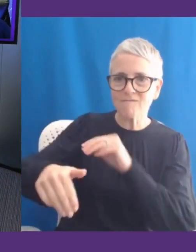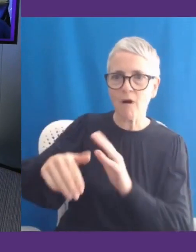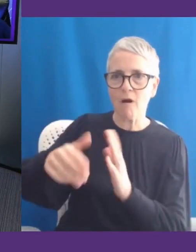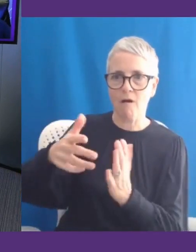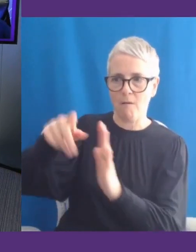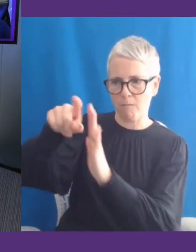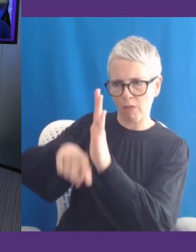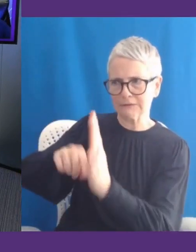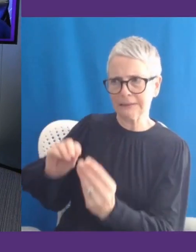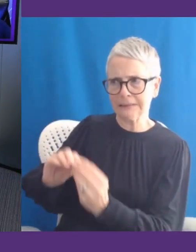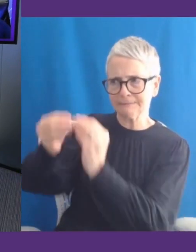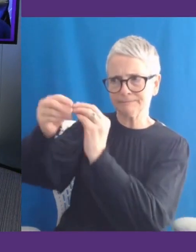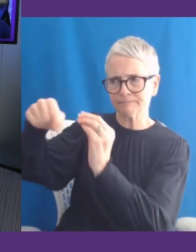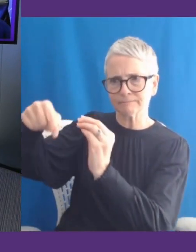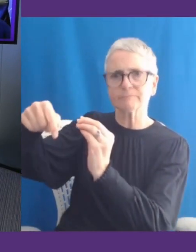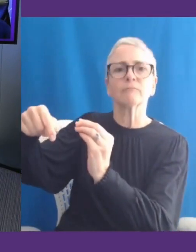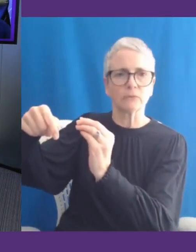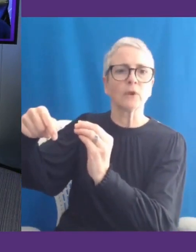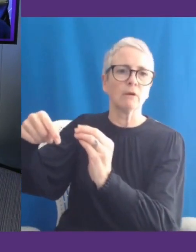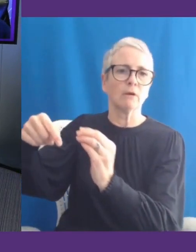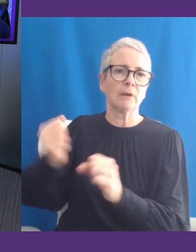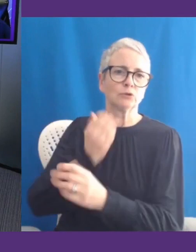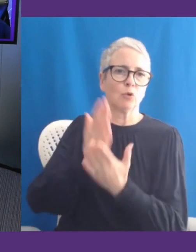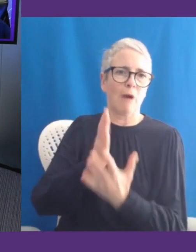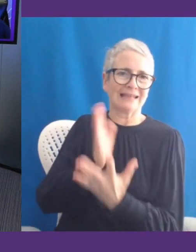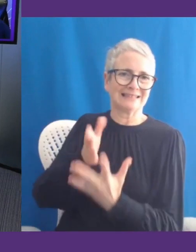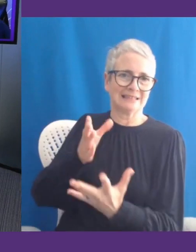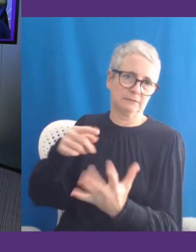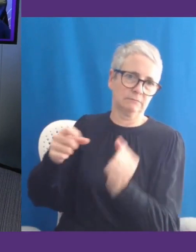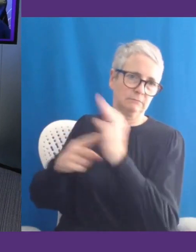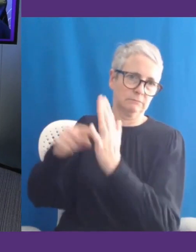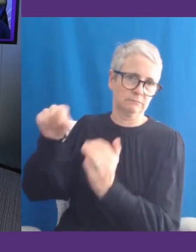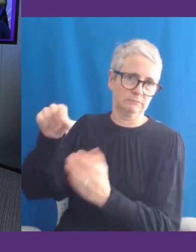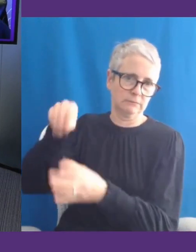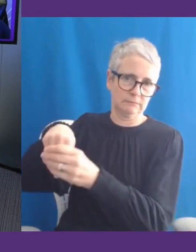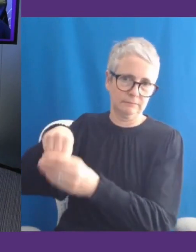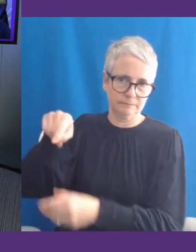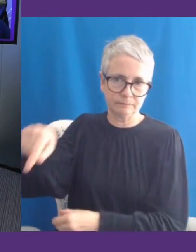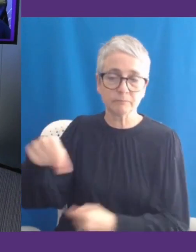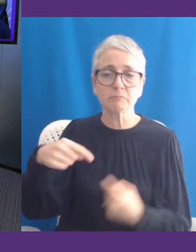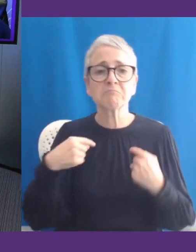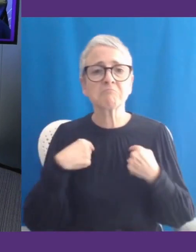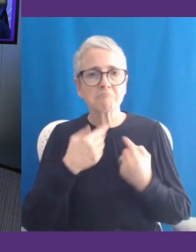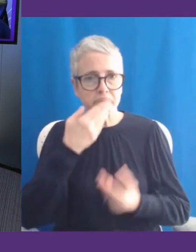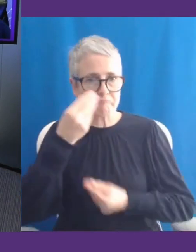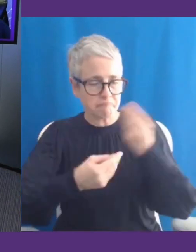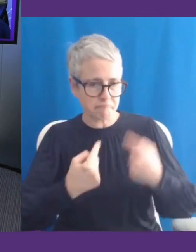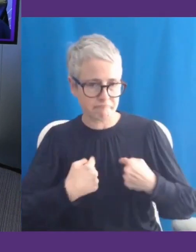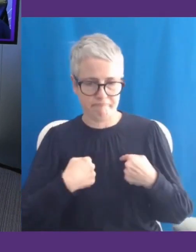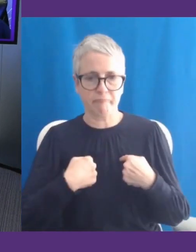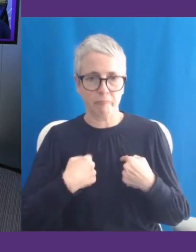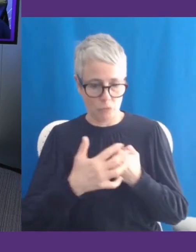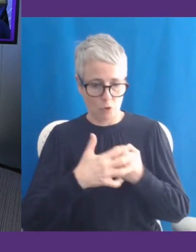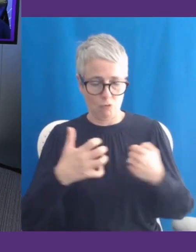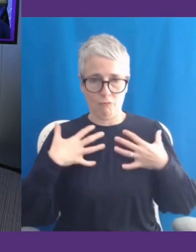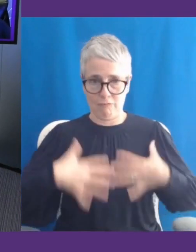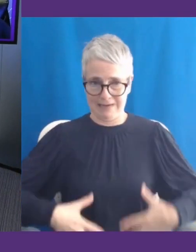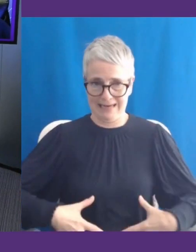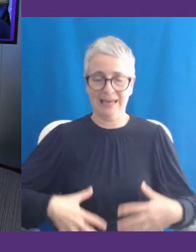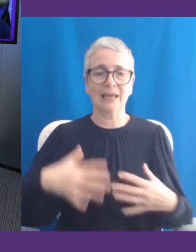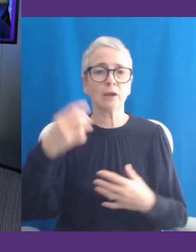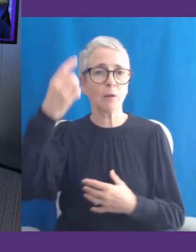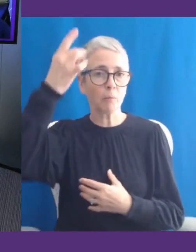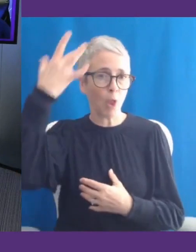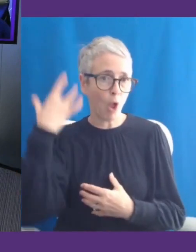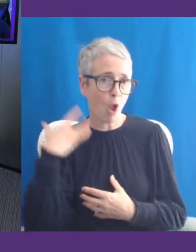quick visual description of myself. I am a white woman with longish brownie blondie hair. wearing a green jumper and a white shirt underneath, and I'm sat in front of a blue wall.